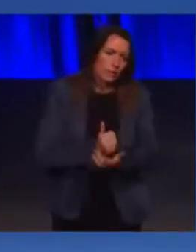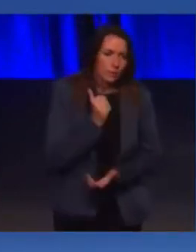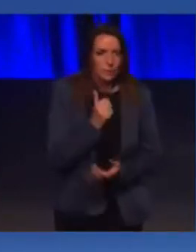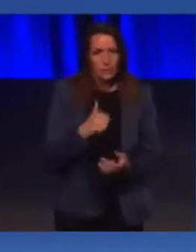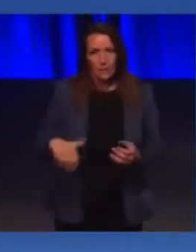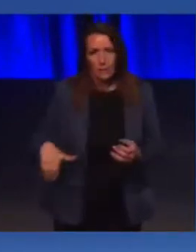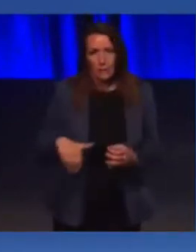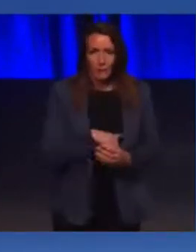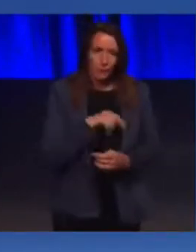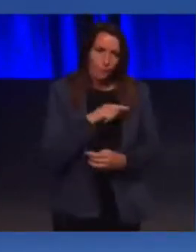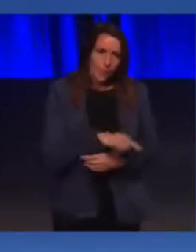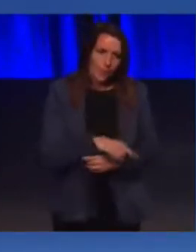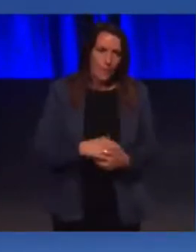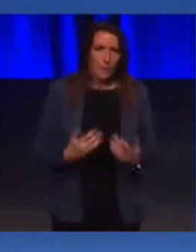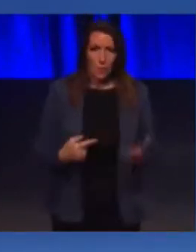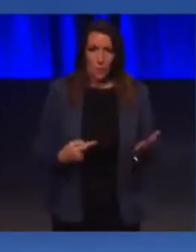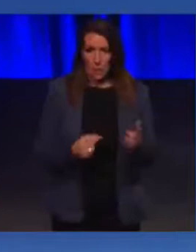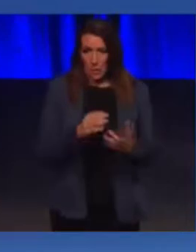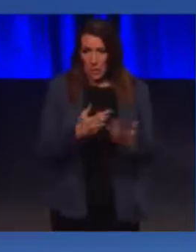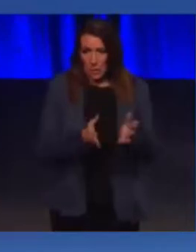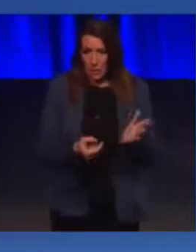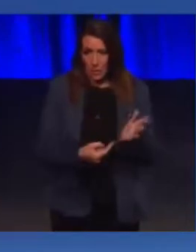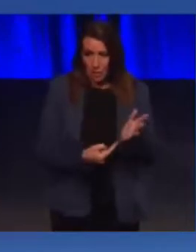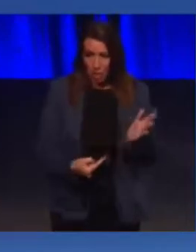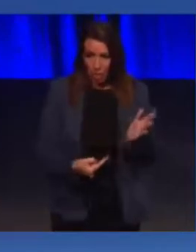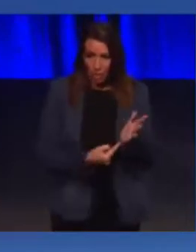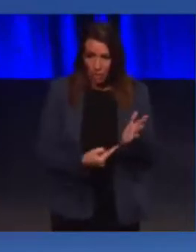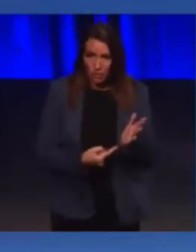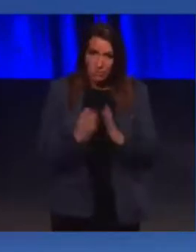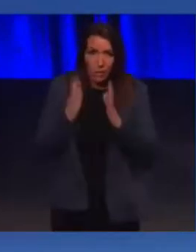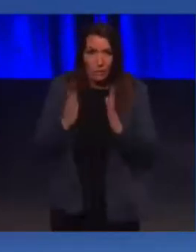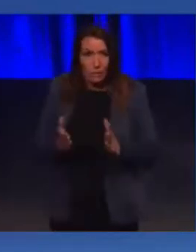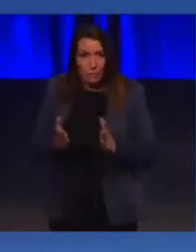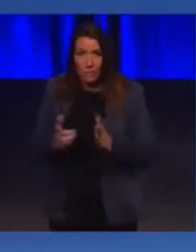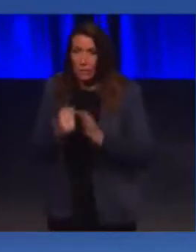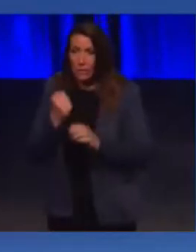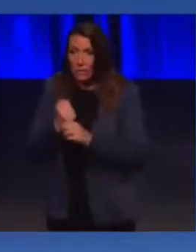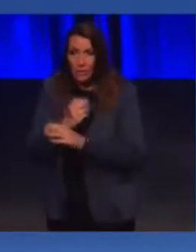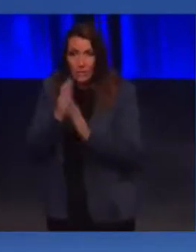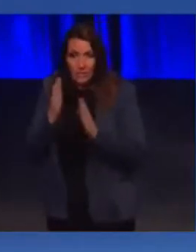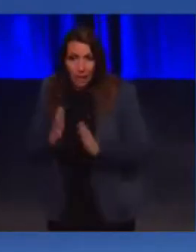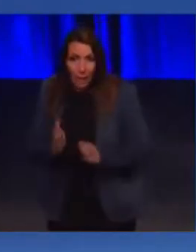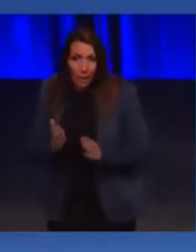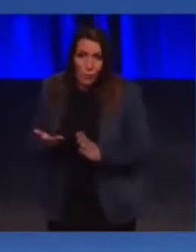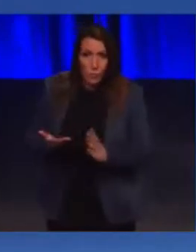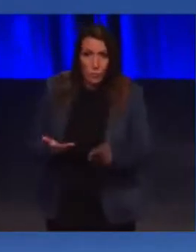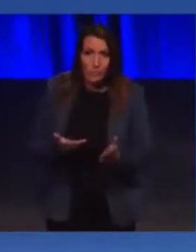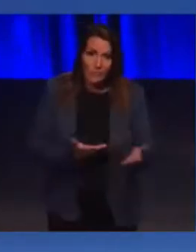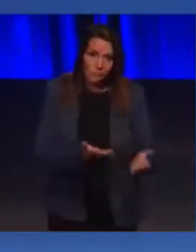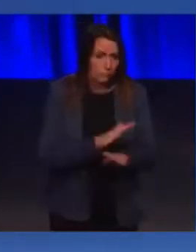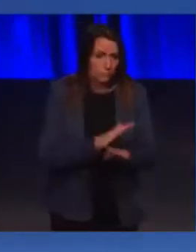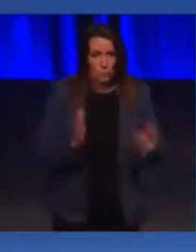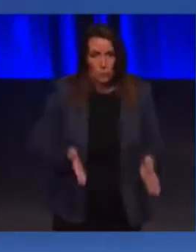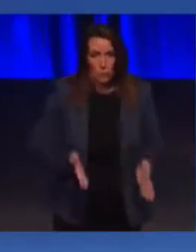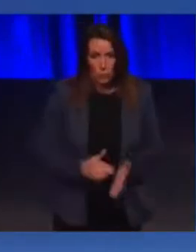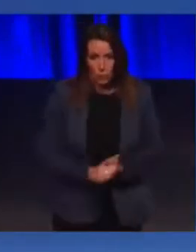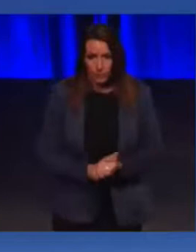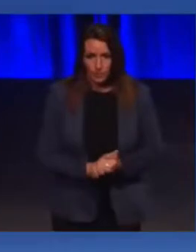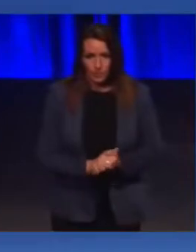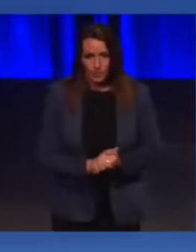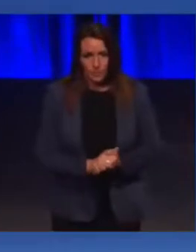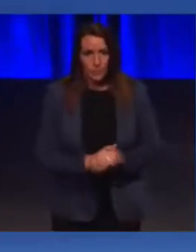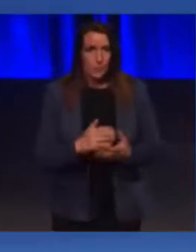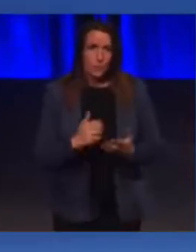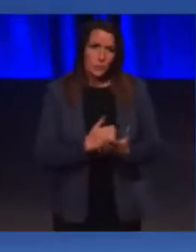Because right now, public toilets are not even a statutory obligation of local government to provide. So